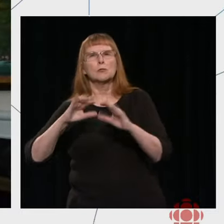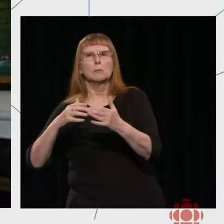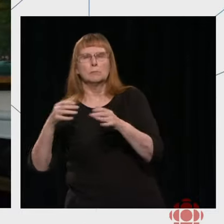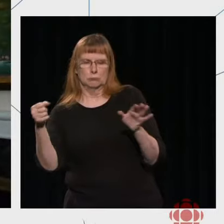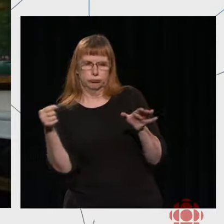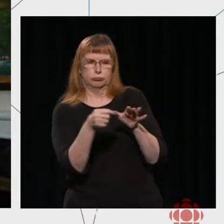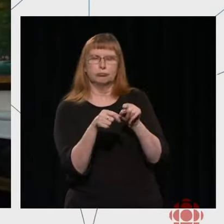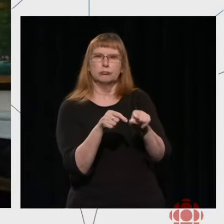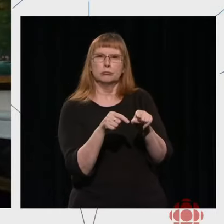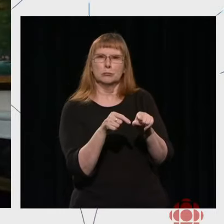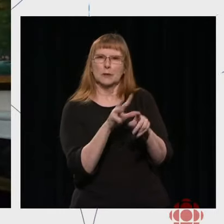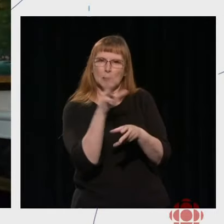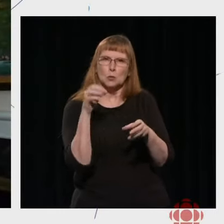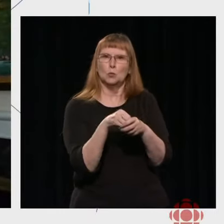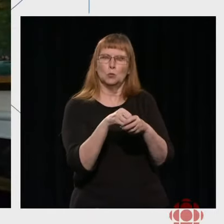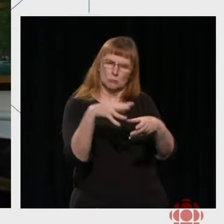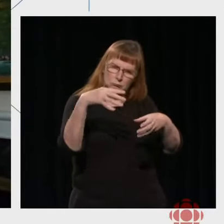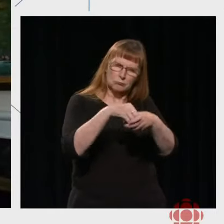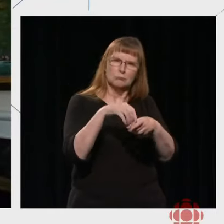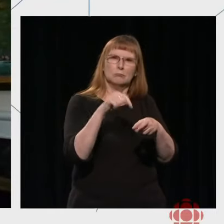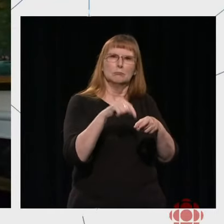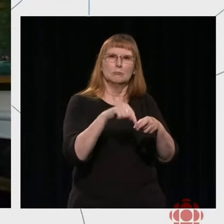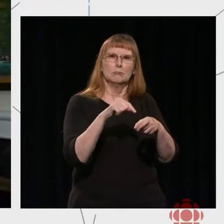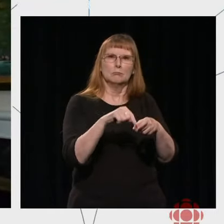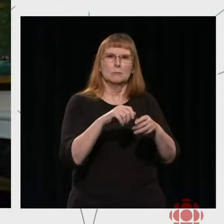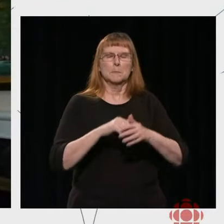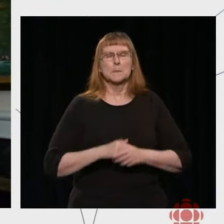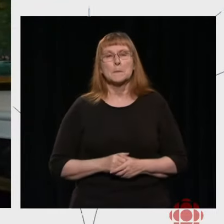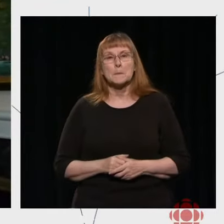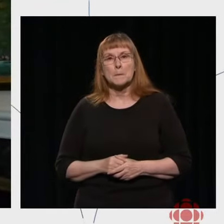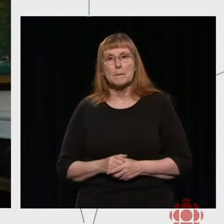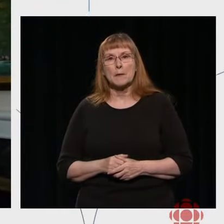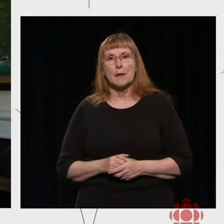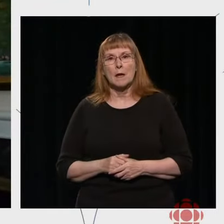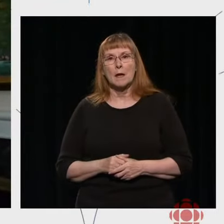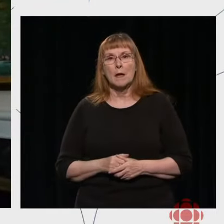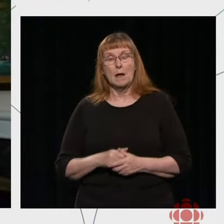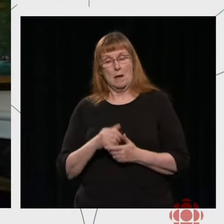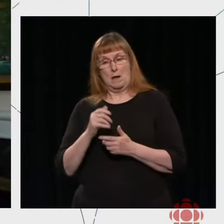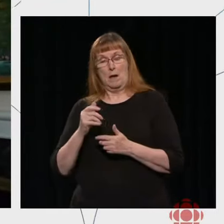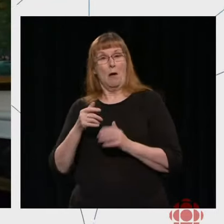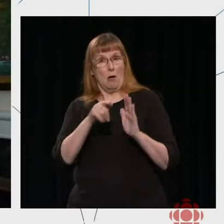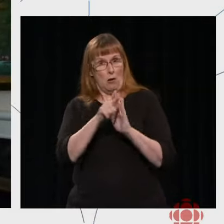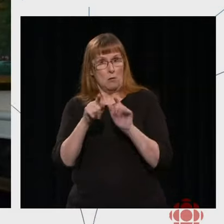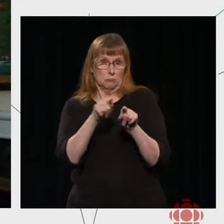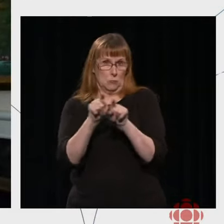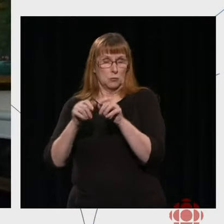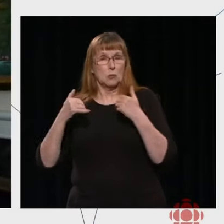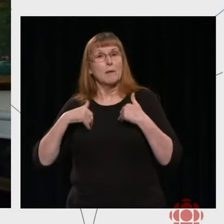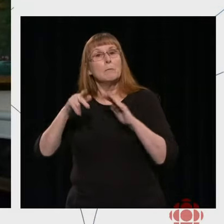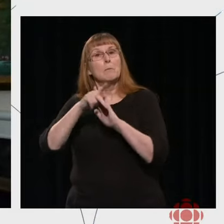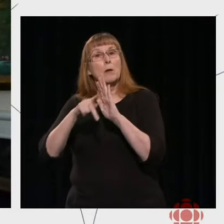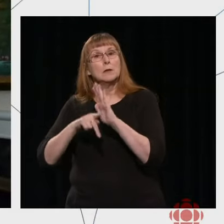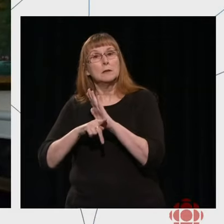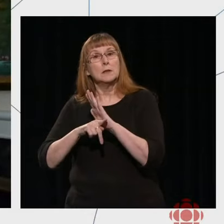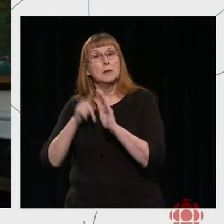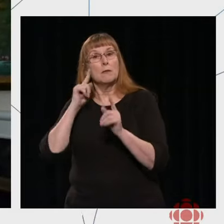For our group, we have a policy around hiring new managers,